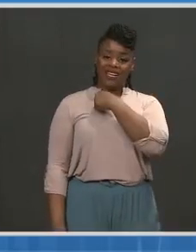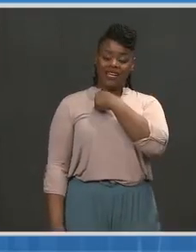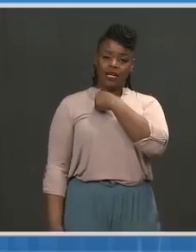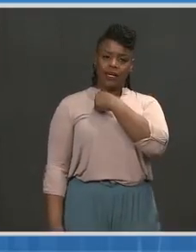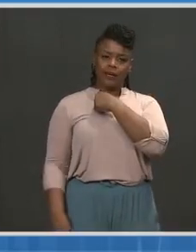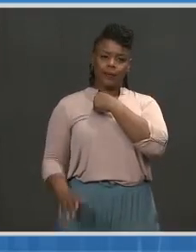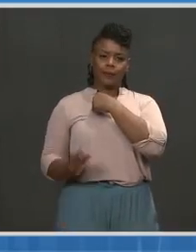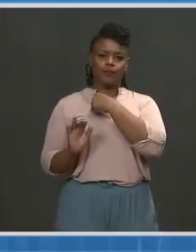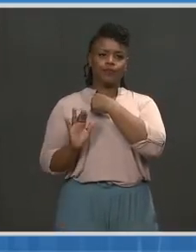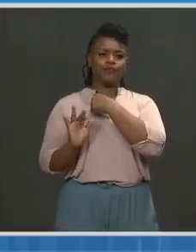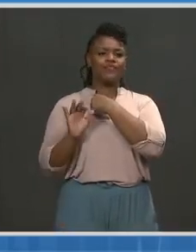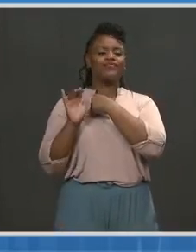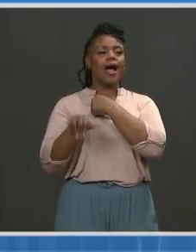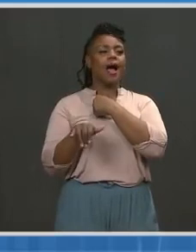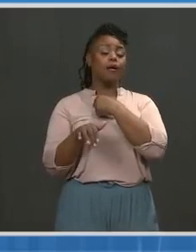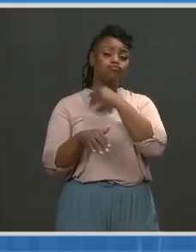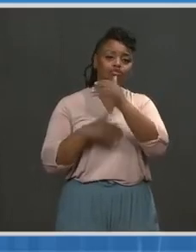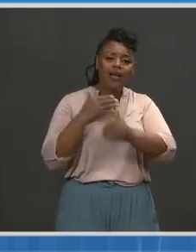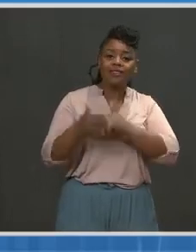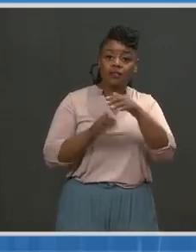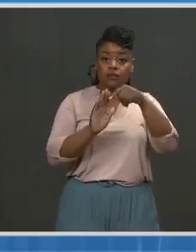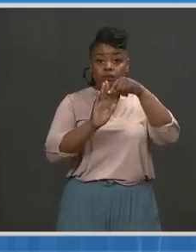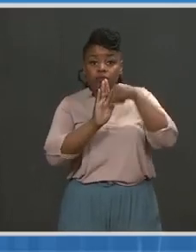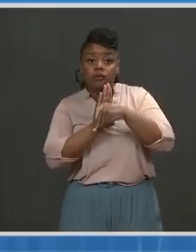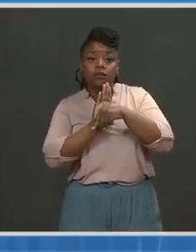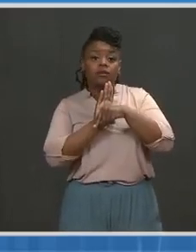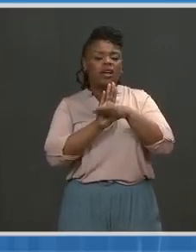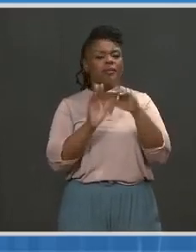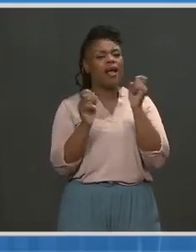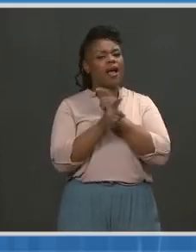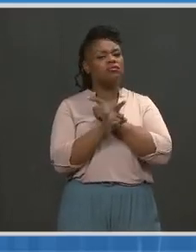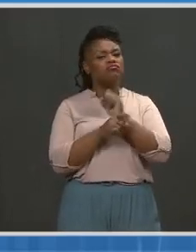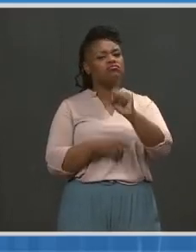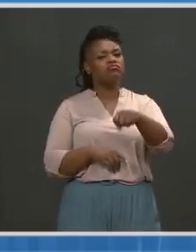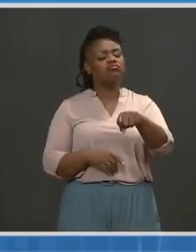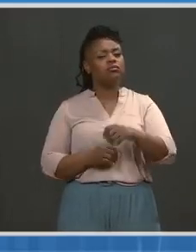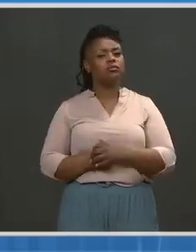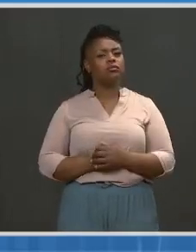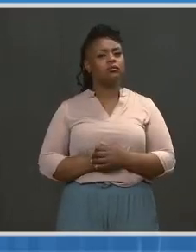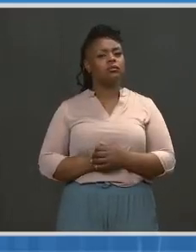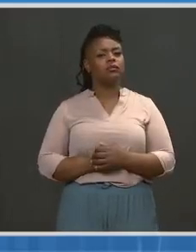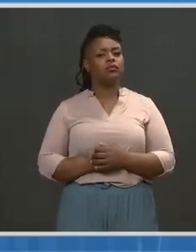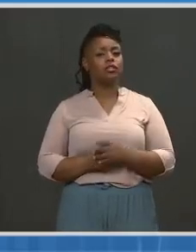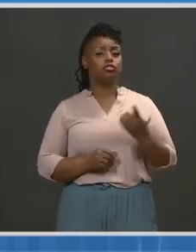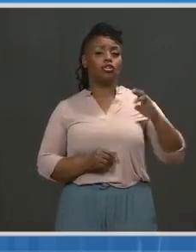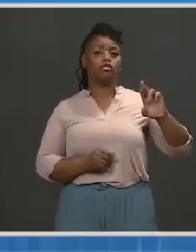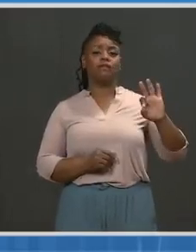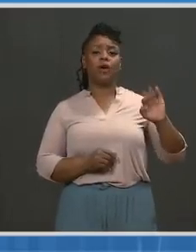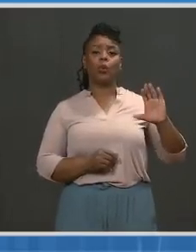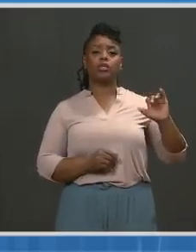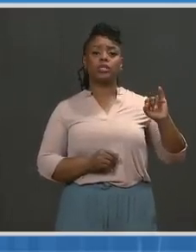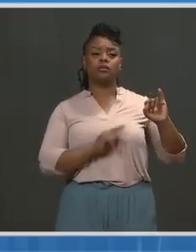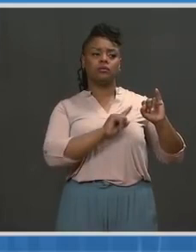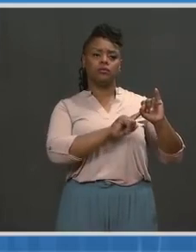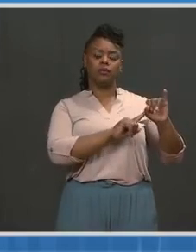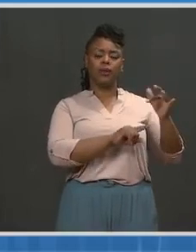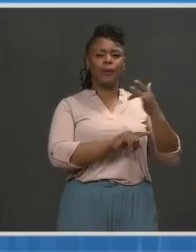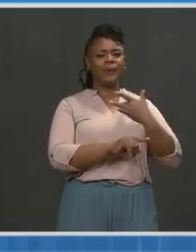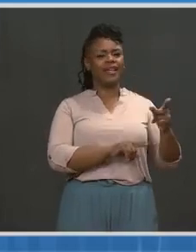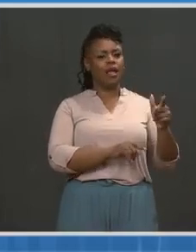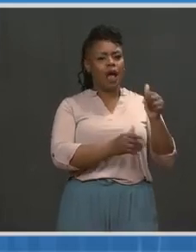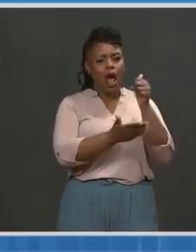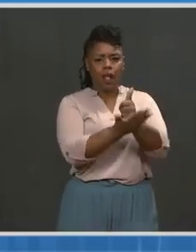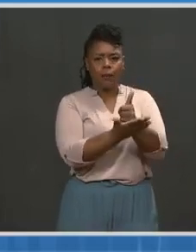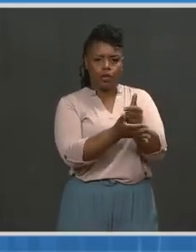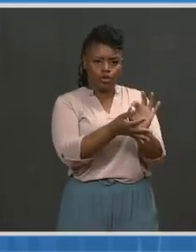numbers in a press release to make that determination. That's always a much more in-depth submission. Dr. Fauci will always help interpret